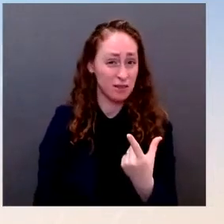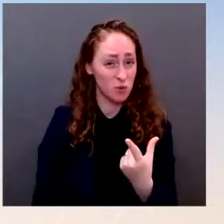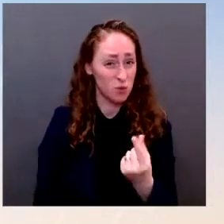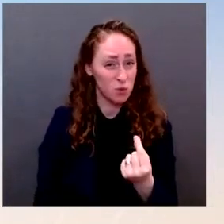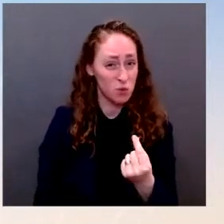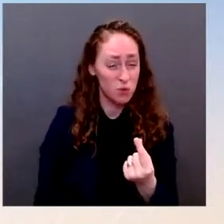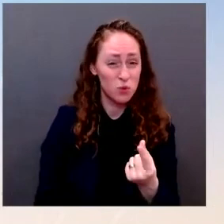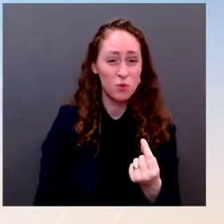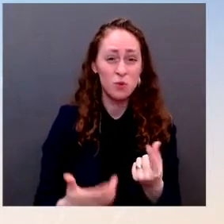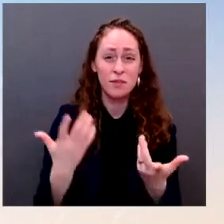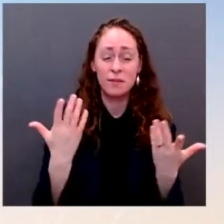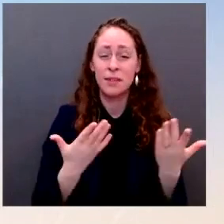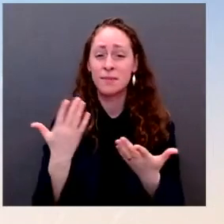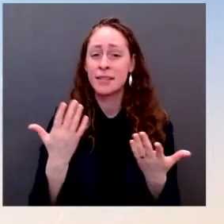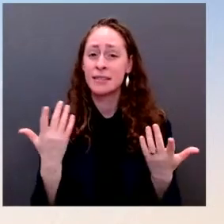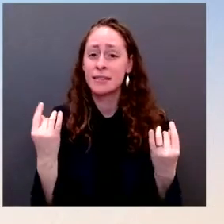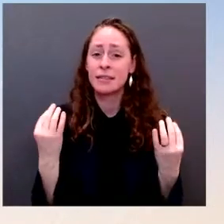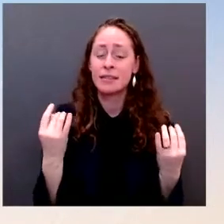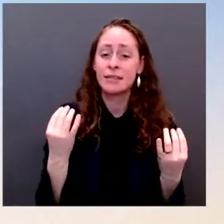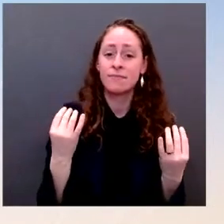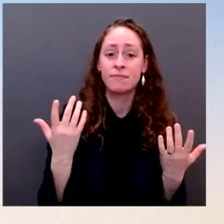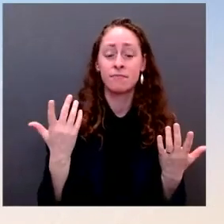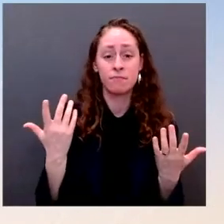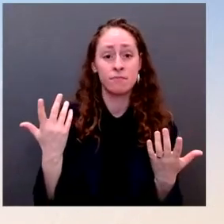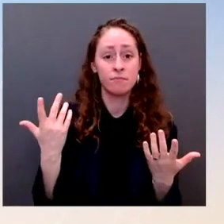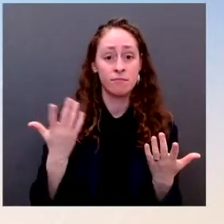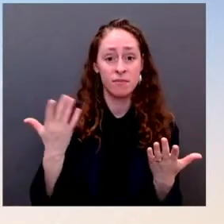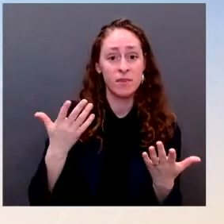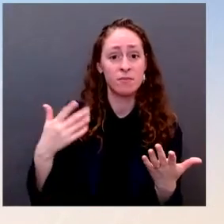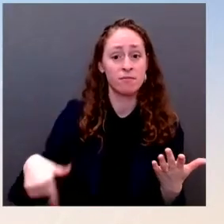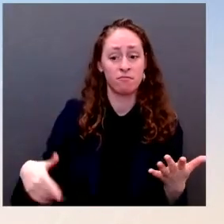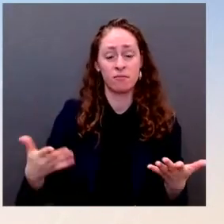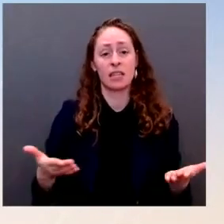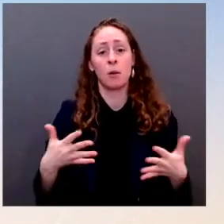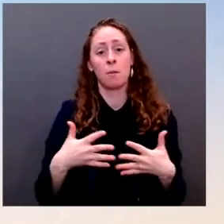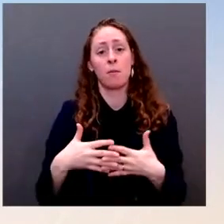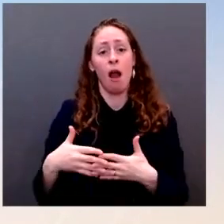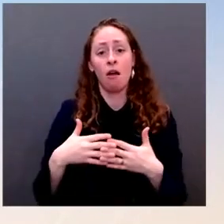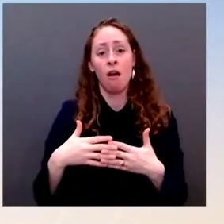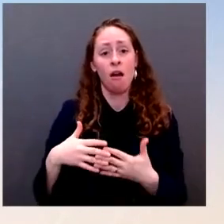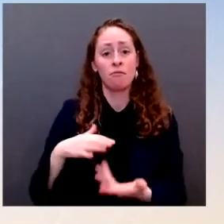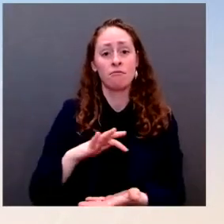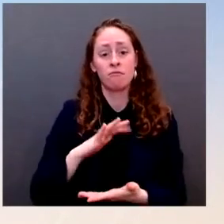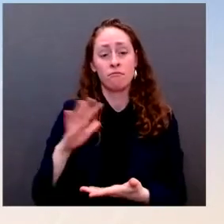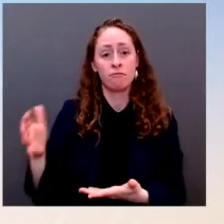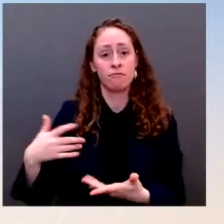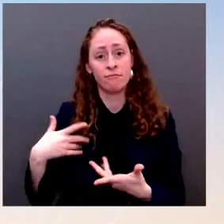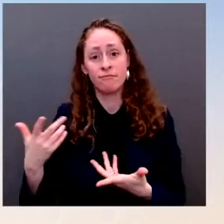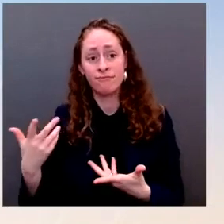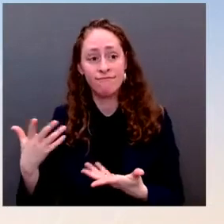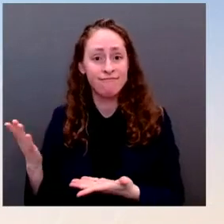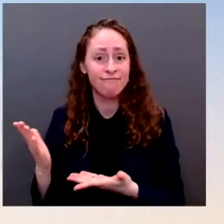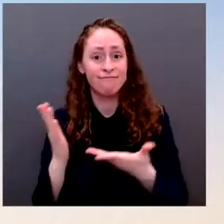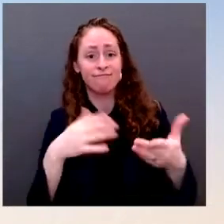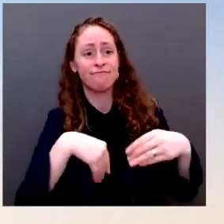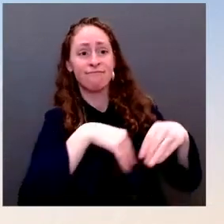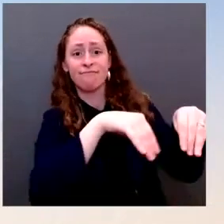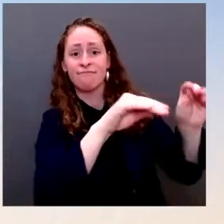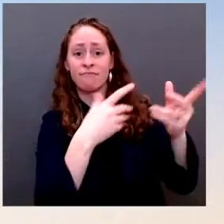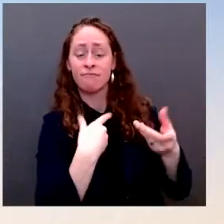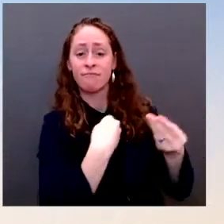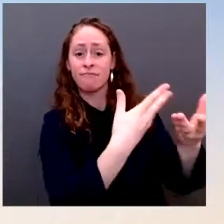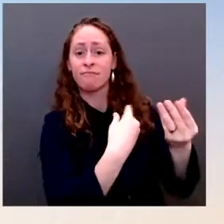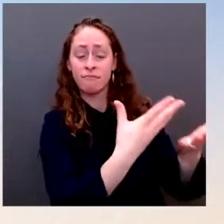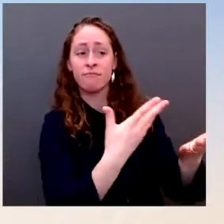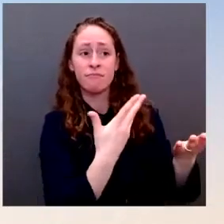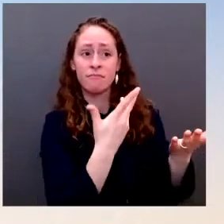the inflation, and, you assist our allies in Western Europe? Ms. Well, there's a couple important questions you